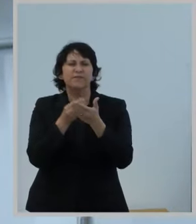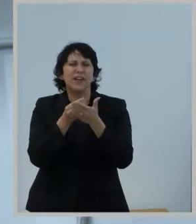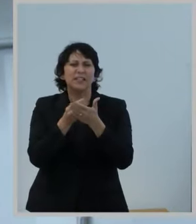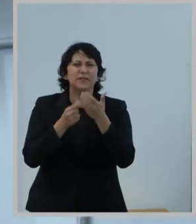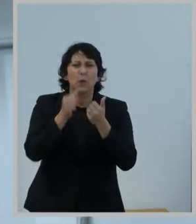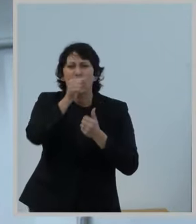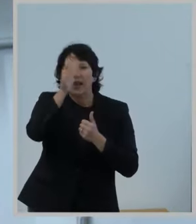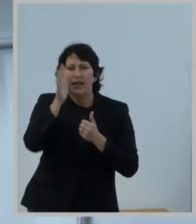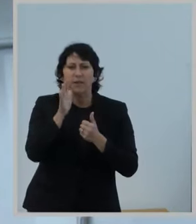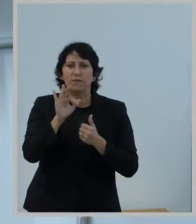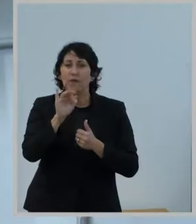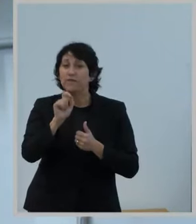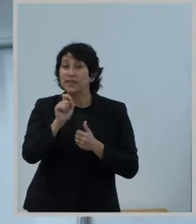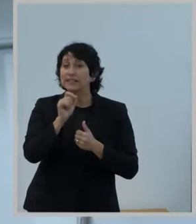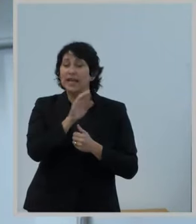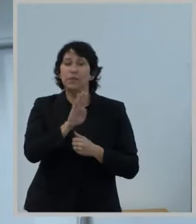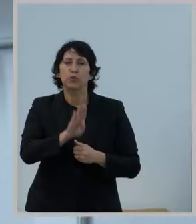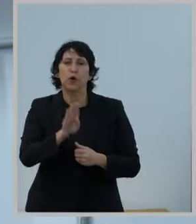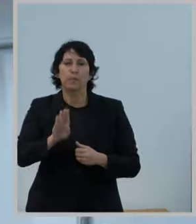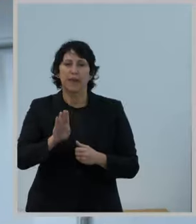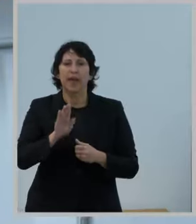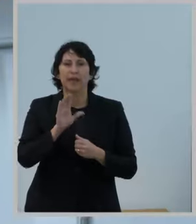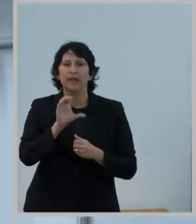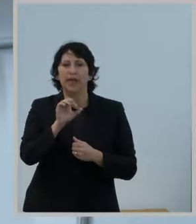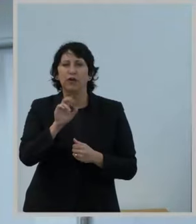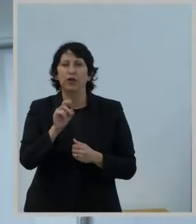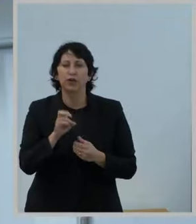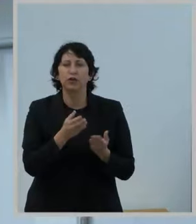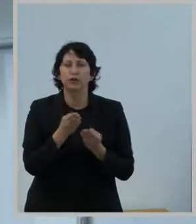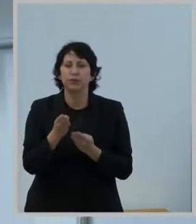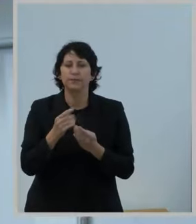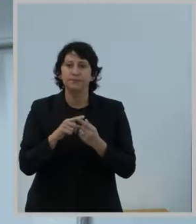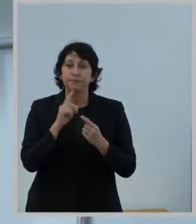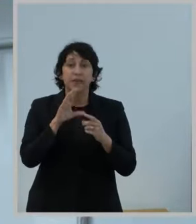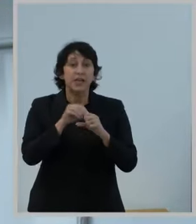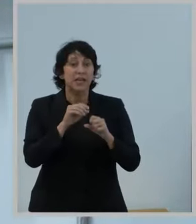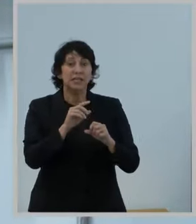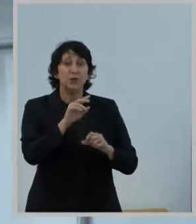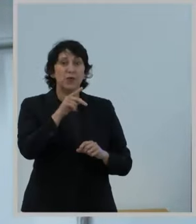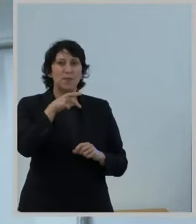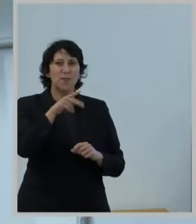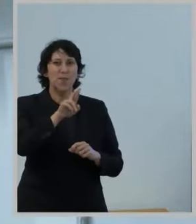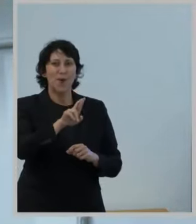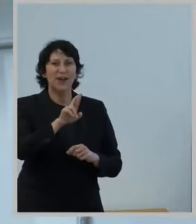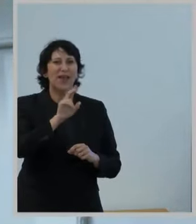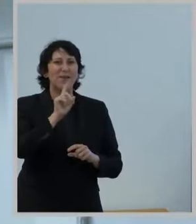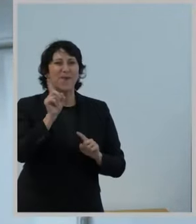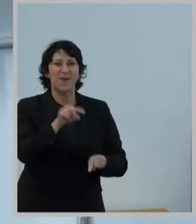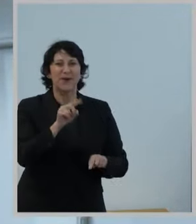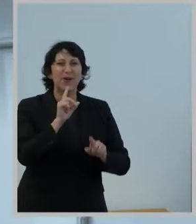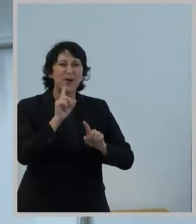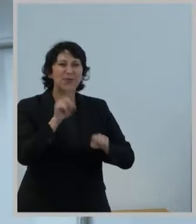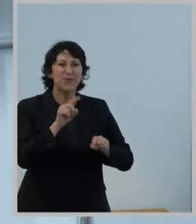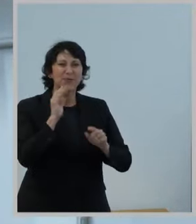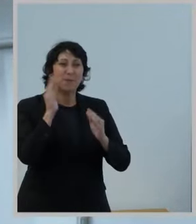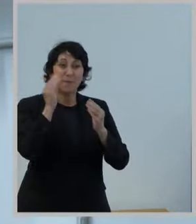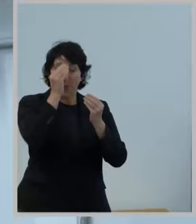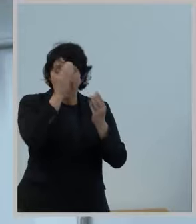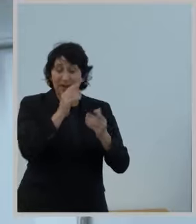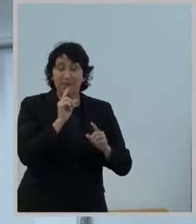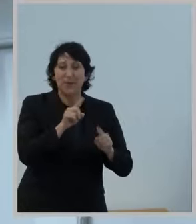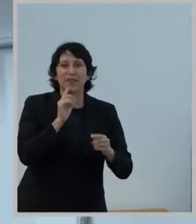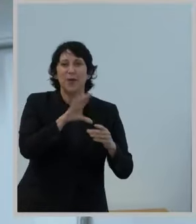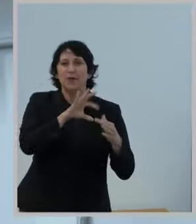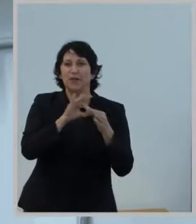fixed and broadband carriers. The item also includes a report in order that will improve the efficiency and administration of the high-cost program.